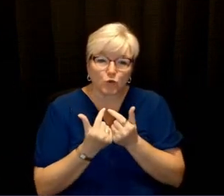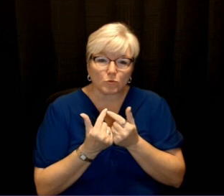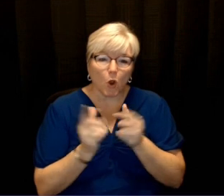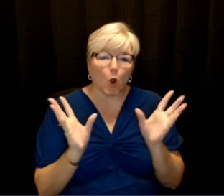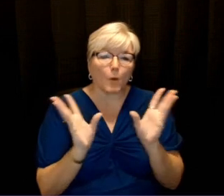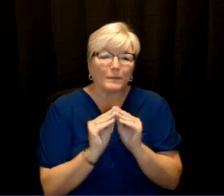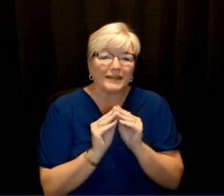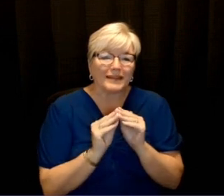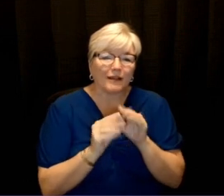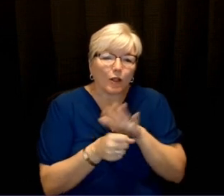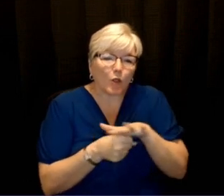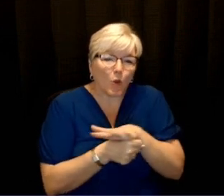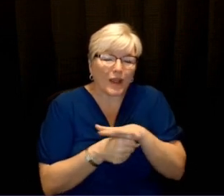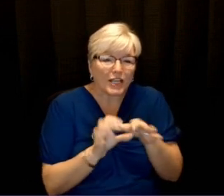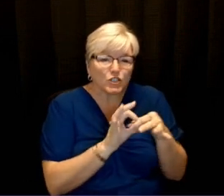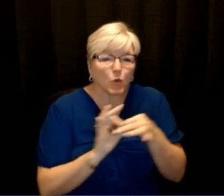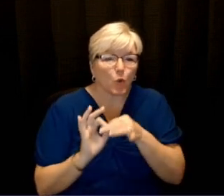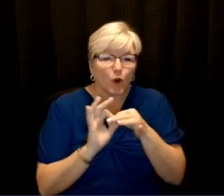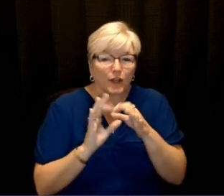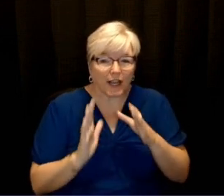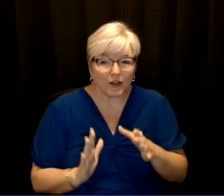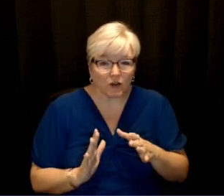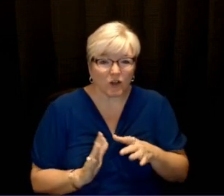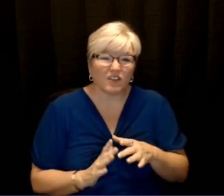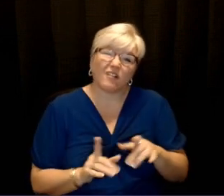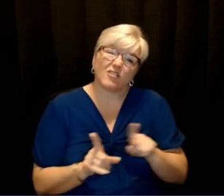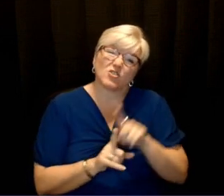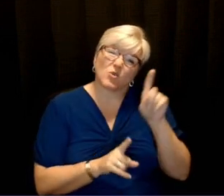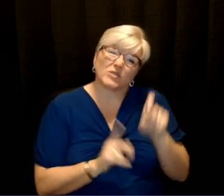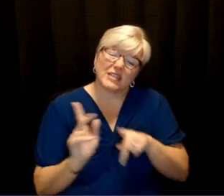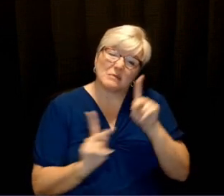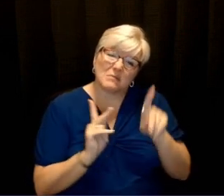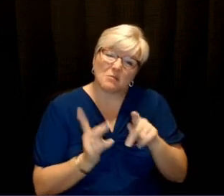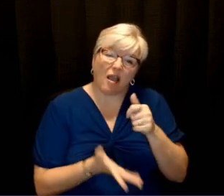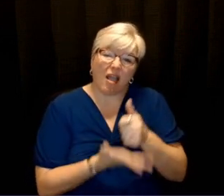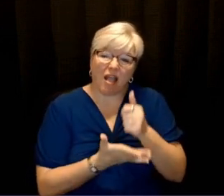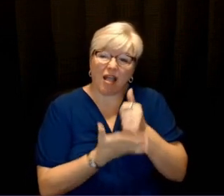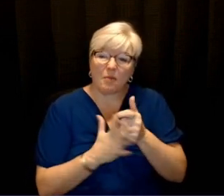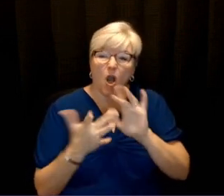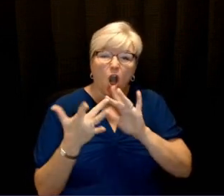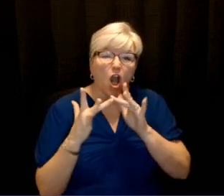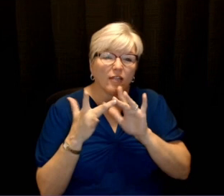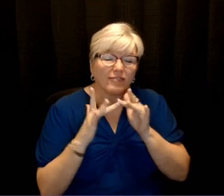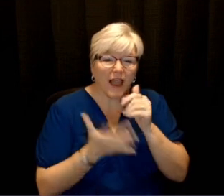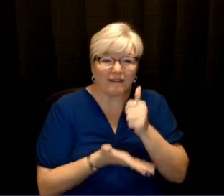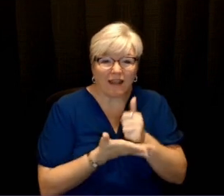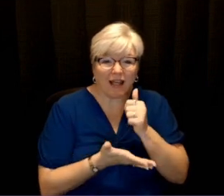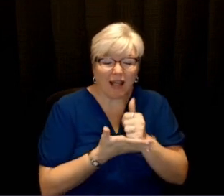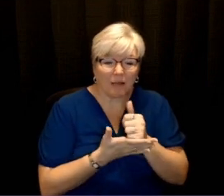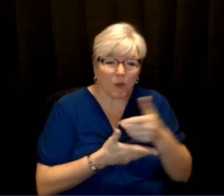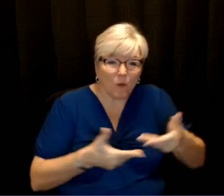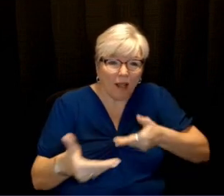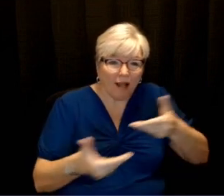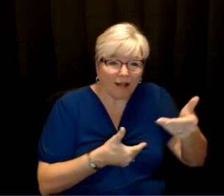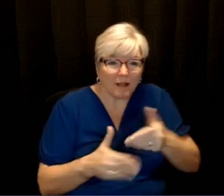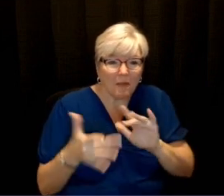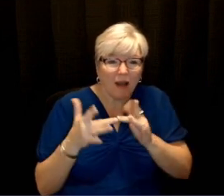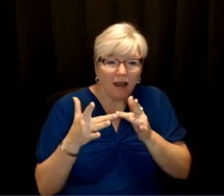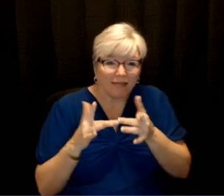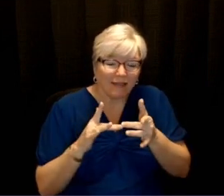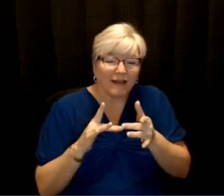coordinator. And finally, we need individuals who will help serve as church online platform hosts.